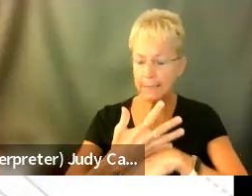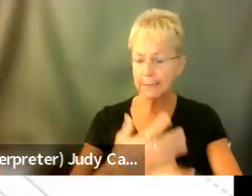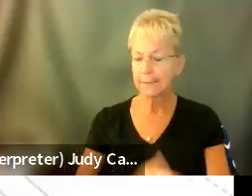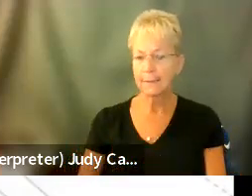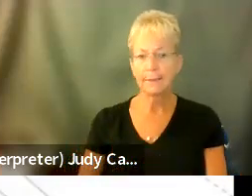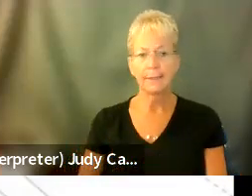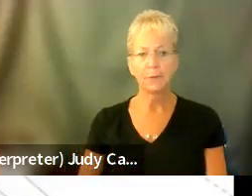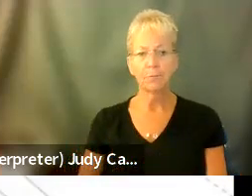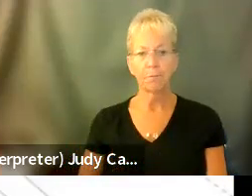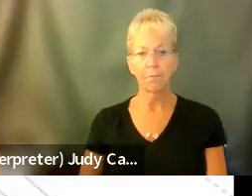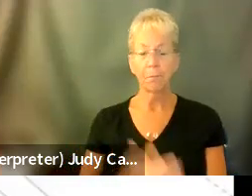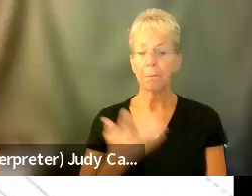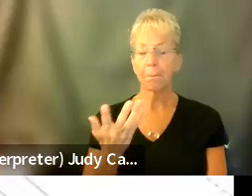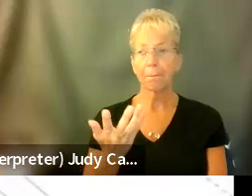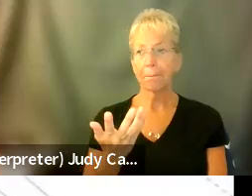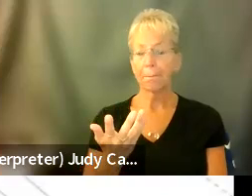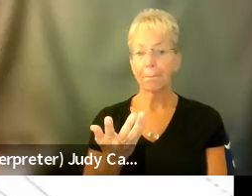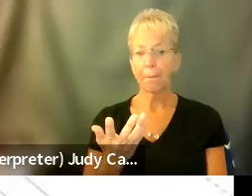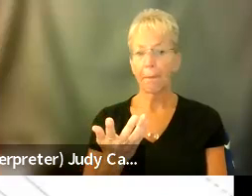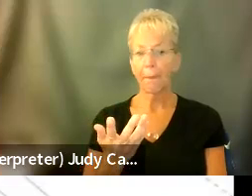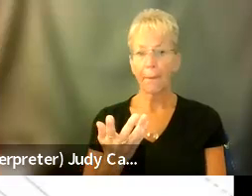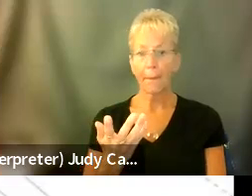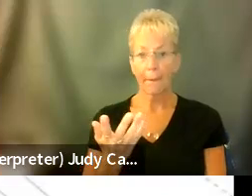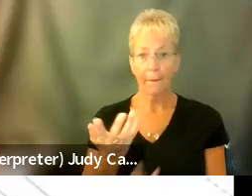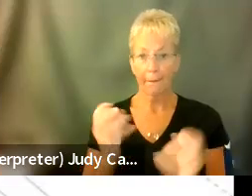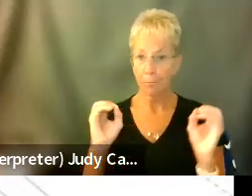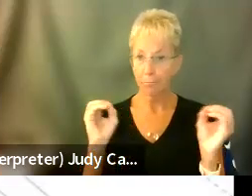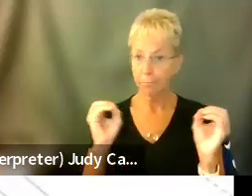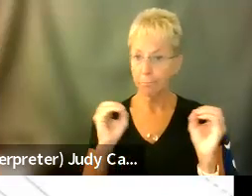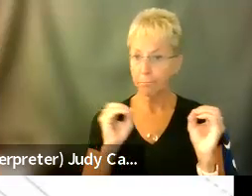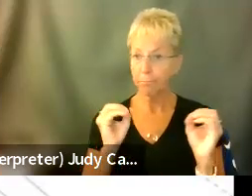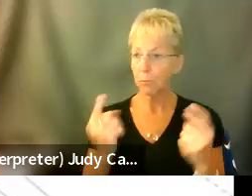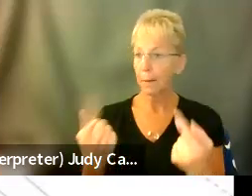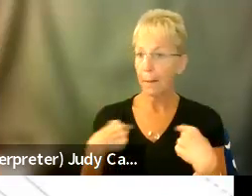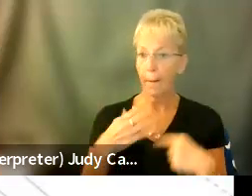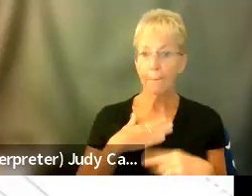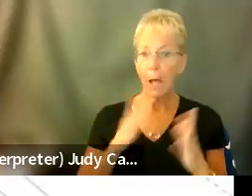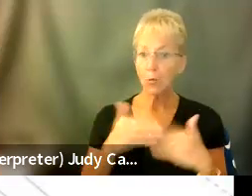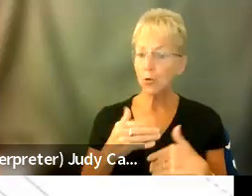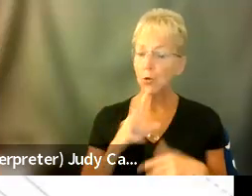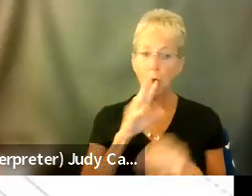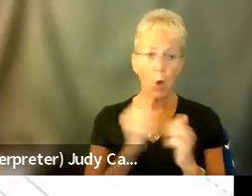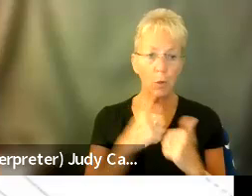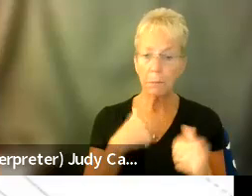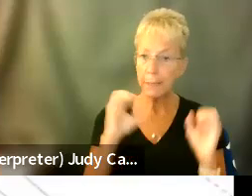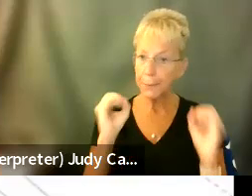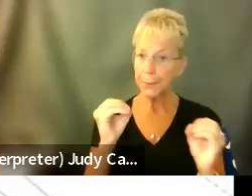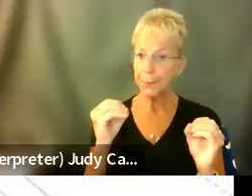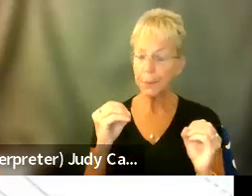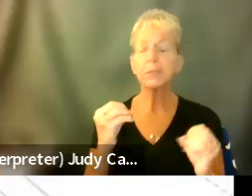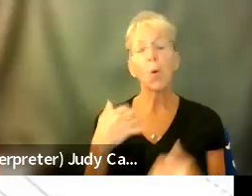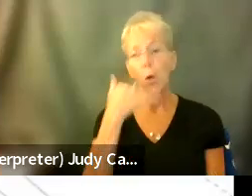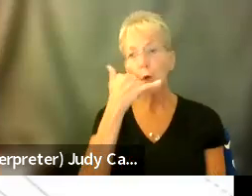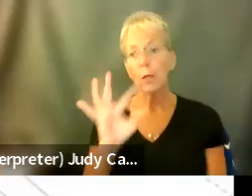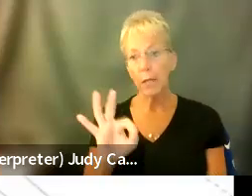but during like this, like they just didn't visit. They wouldn't call to my room. They wouldn't talk to me. So that's when I called 911